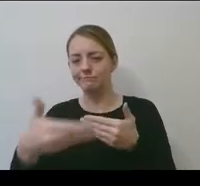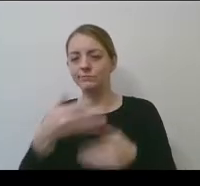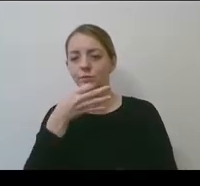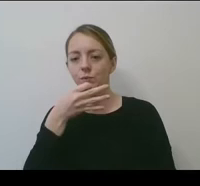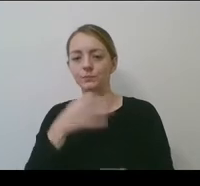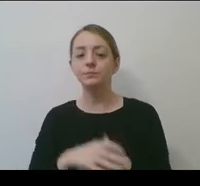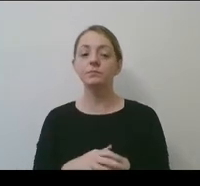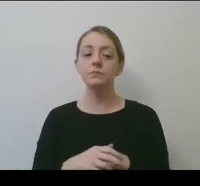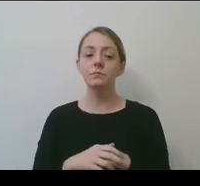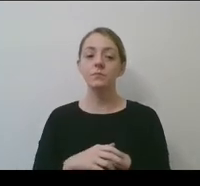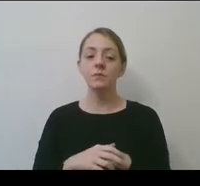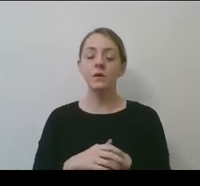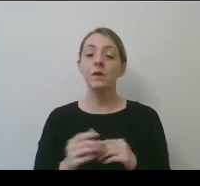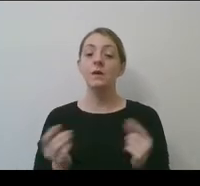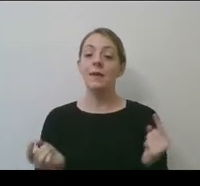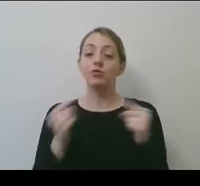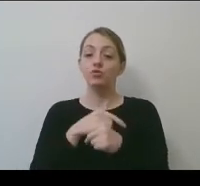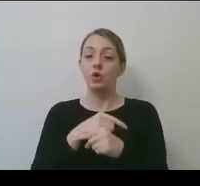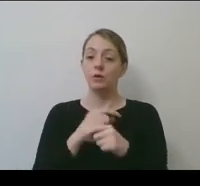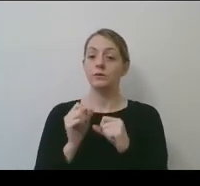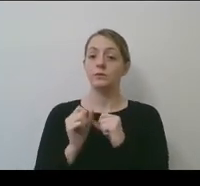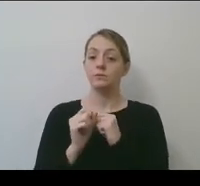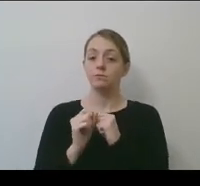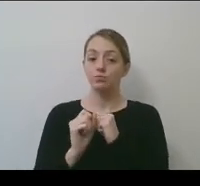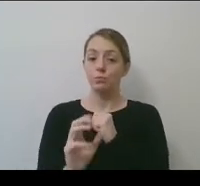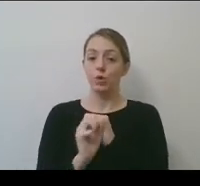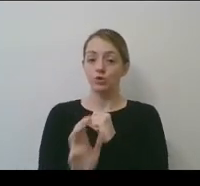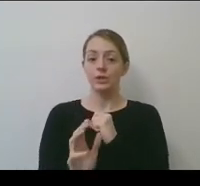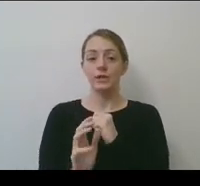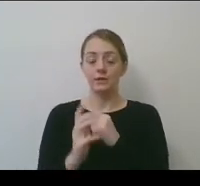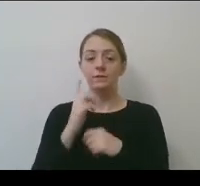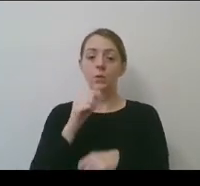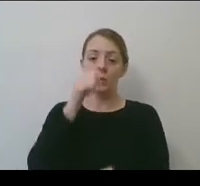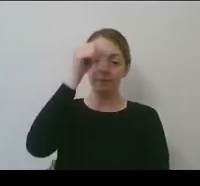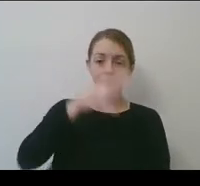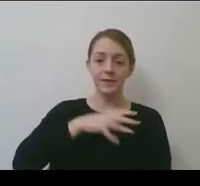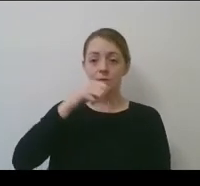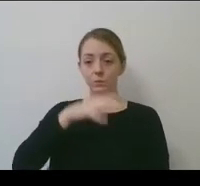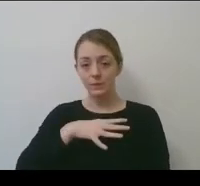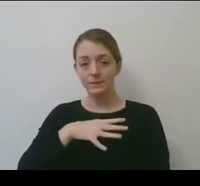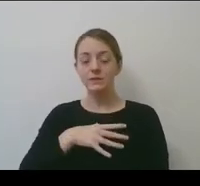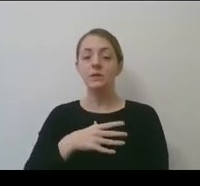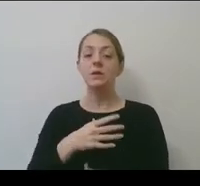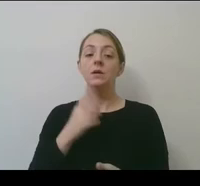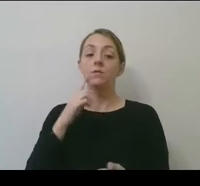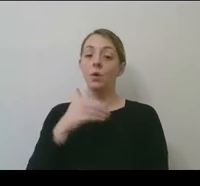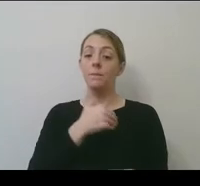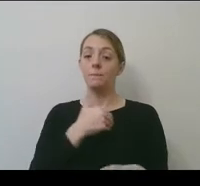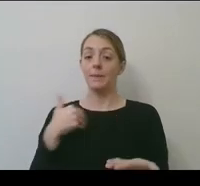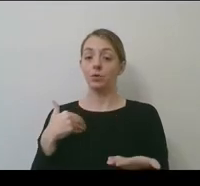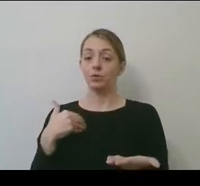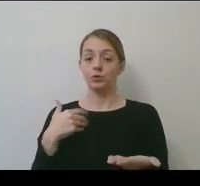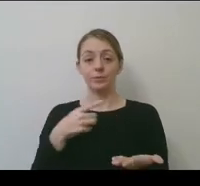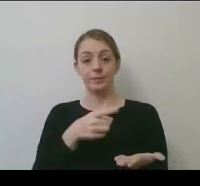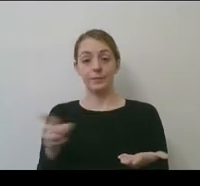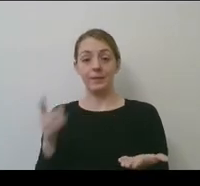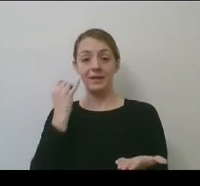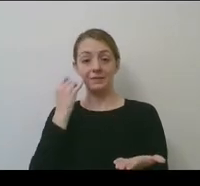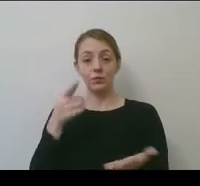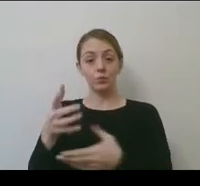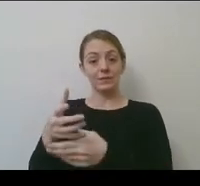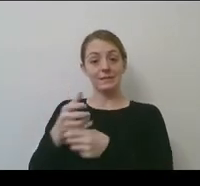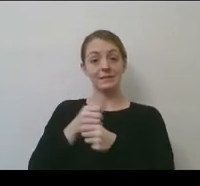of men's and women's basketball championships was also noted in the report and as membership, if you've been, if you've received, uh, ticket,